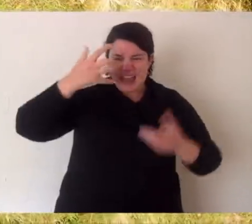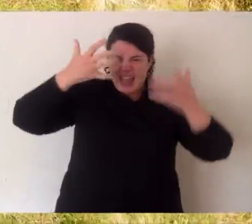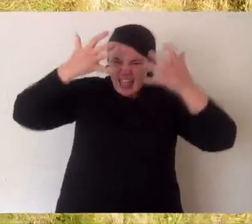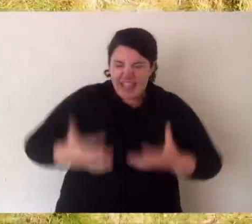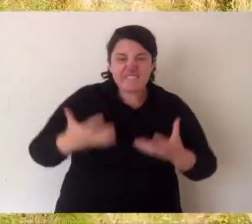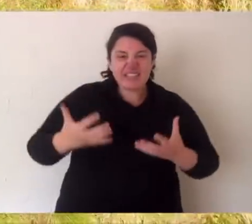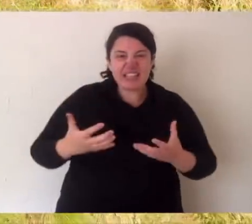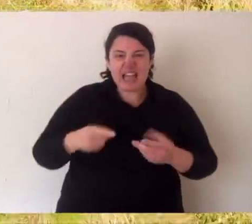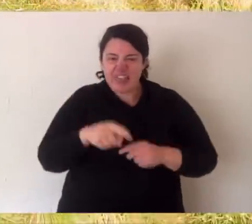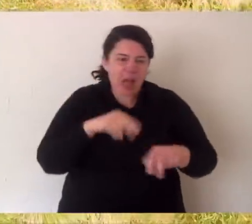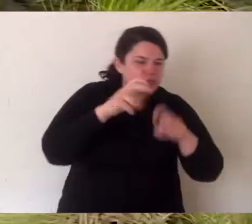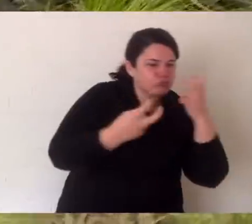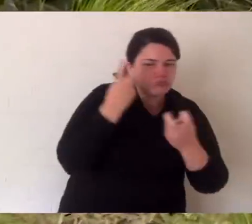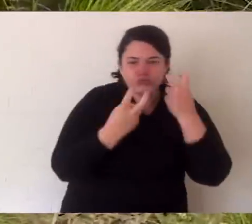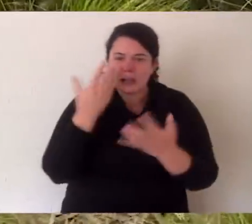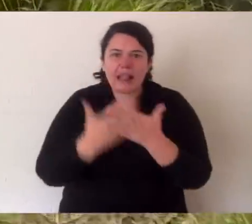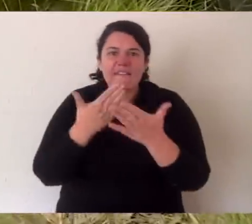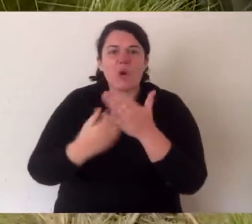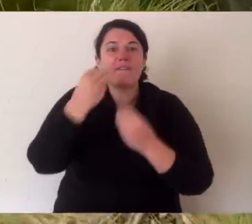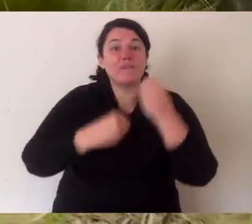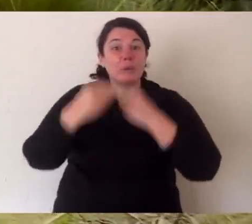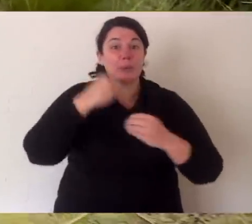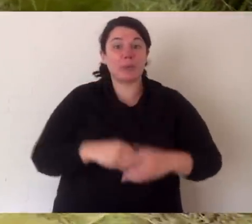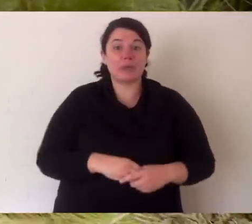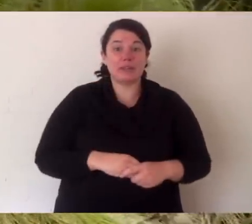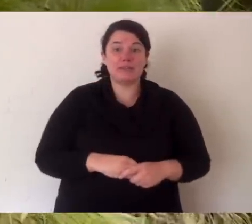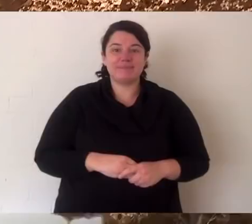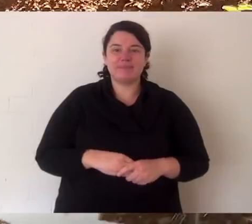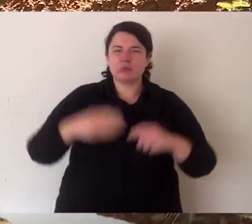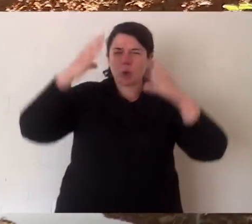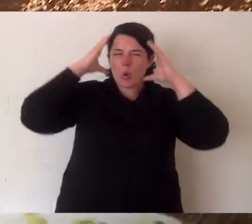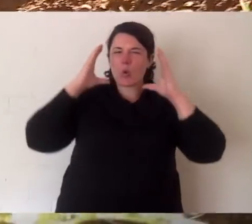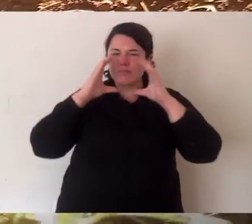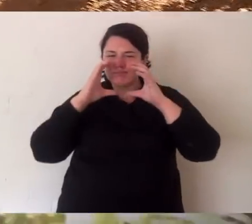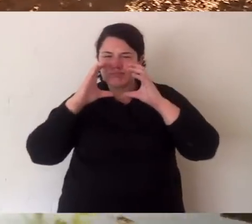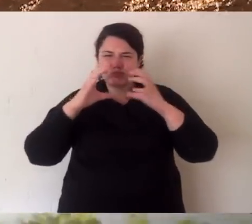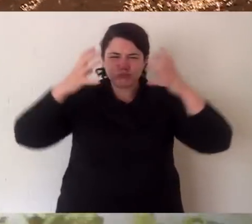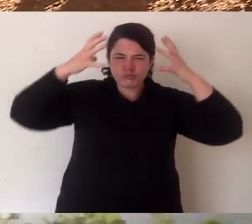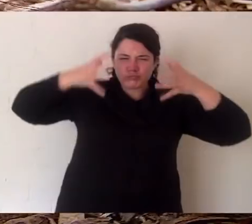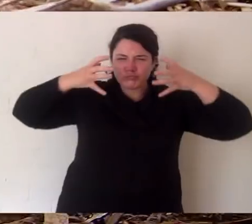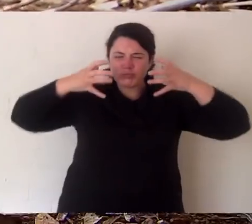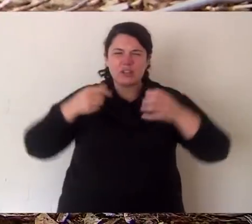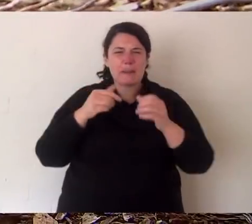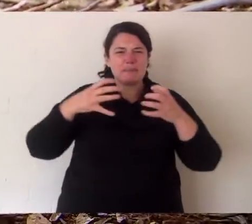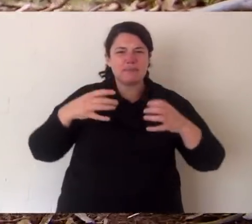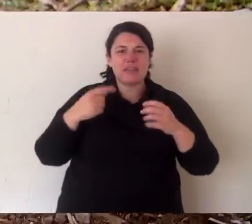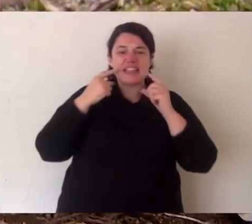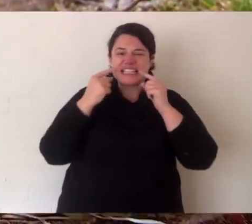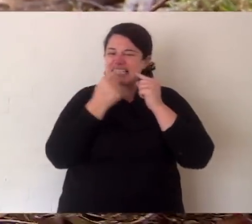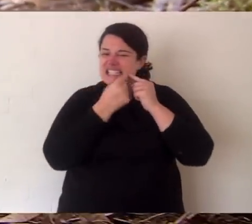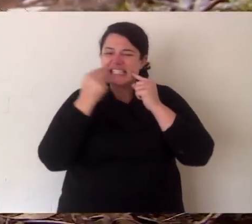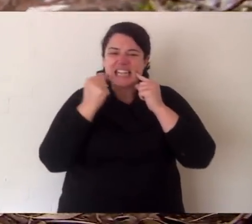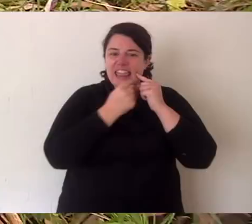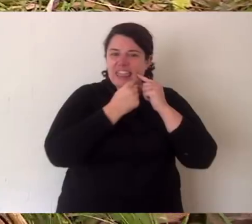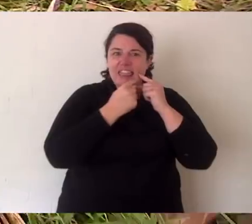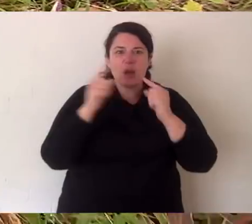they can't run very fast. They've got a really heavy head and they're designed to scavenge. So what happens is they've got this